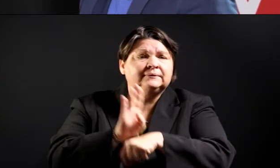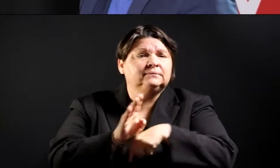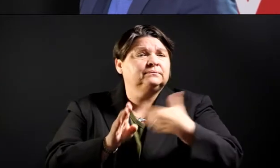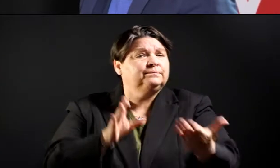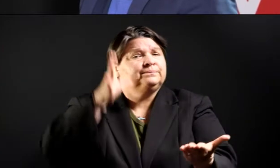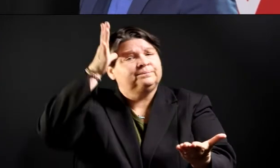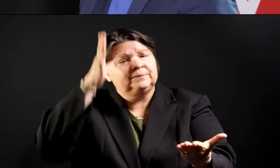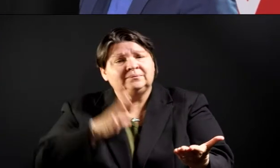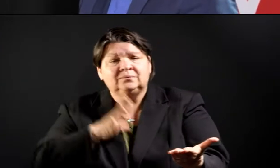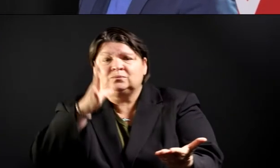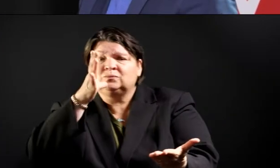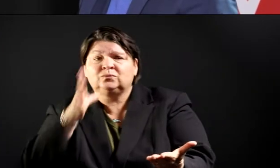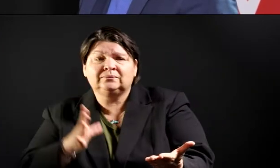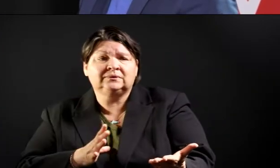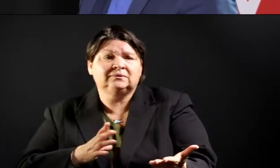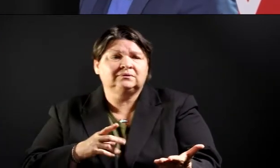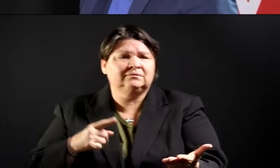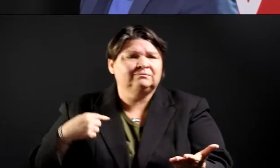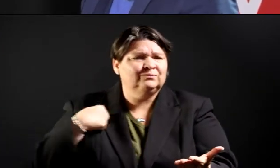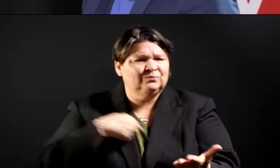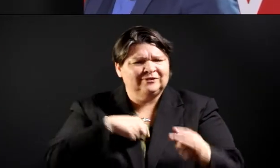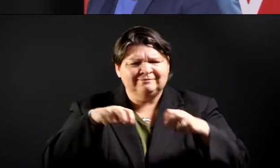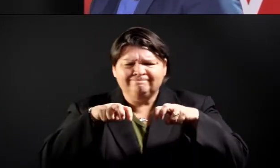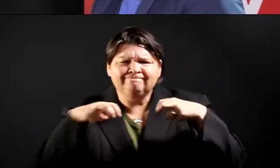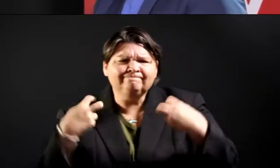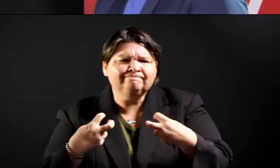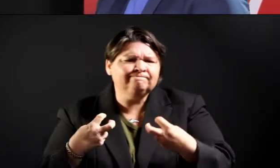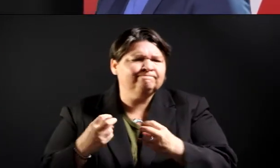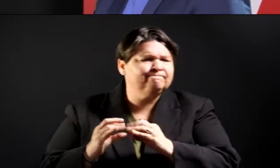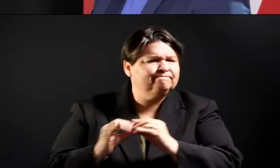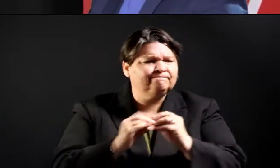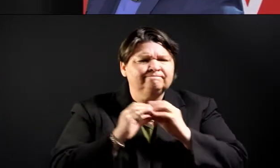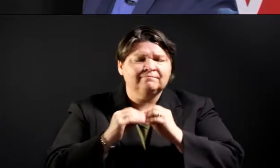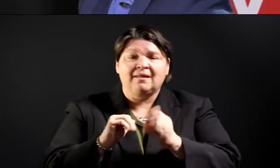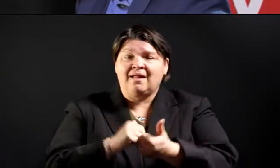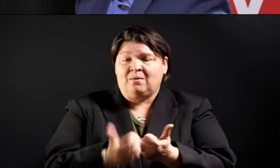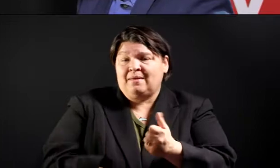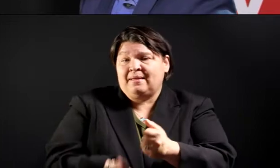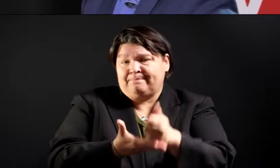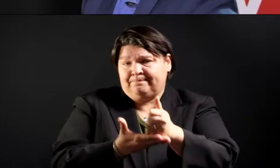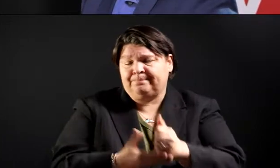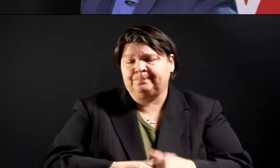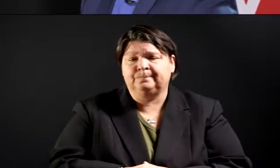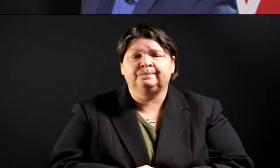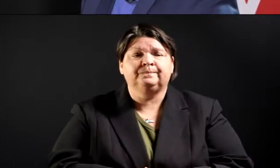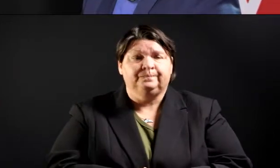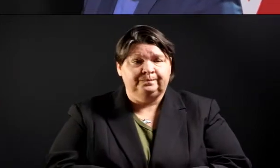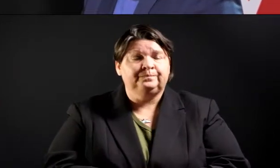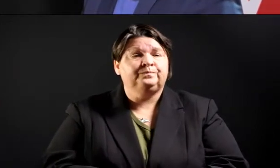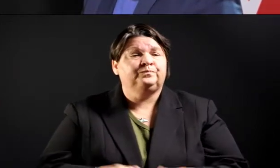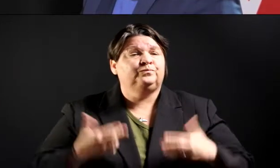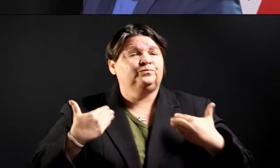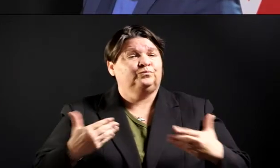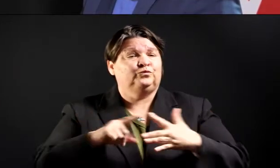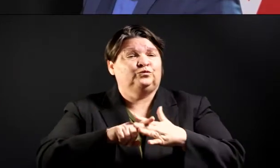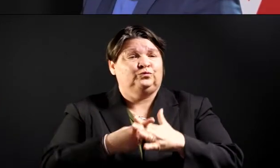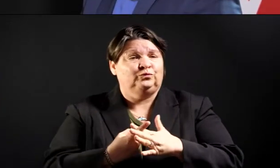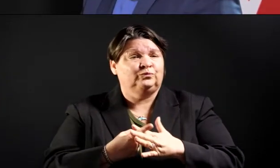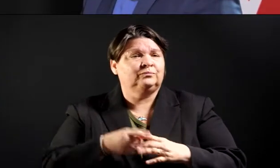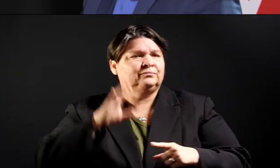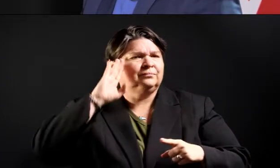So look forward to that coming up. So as we begin here, I know you want to hear about the challenges that face